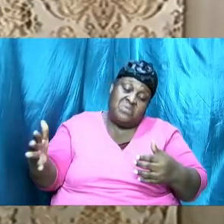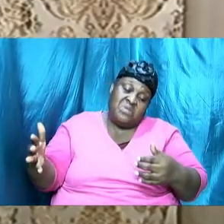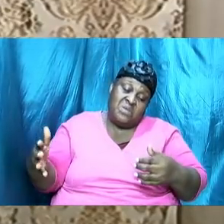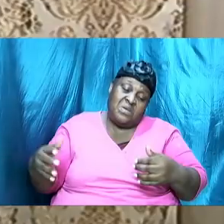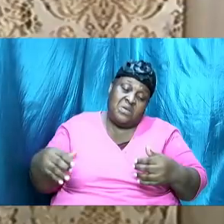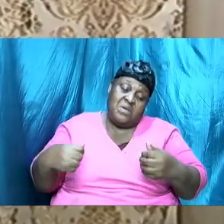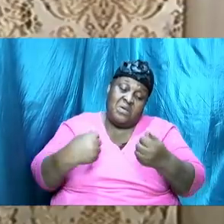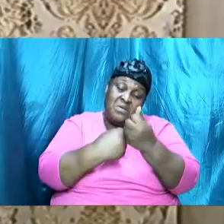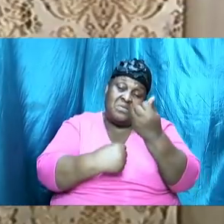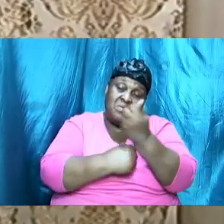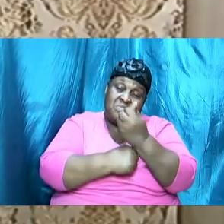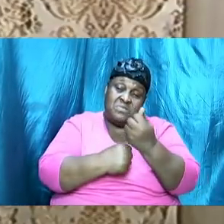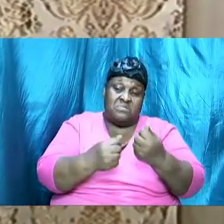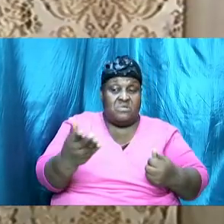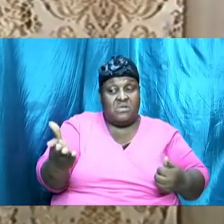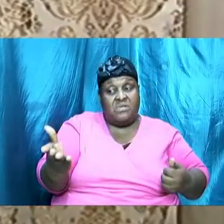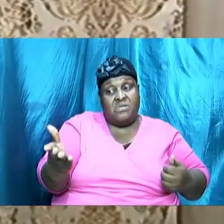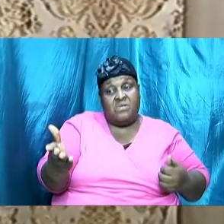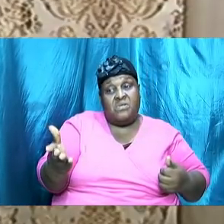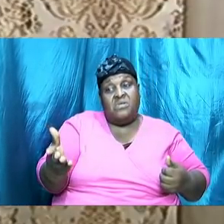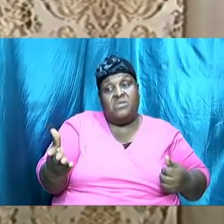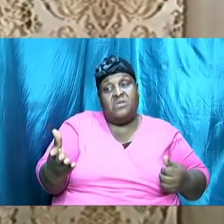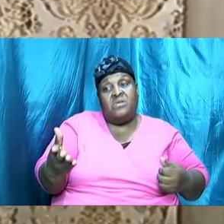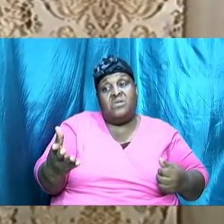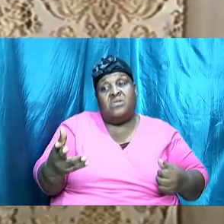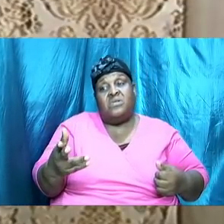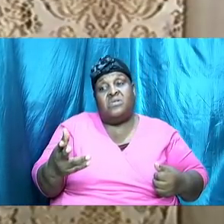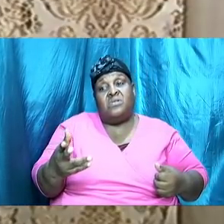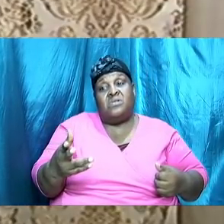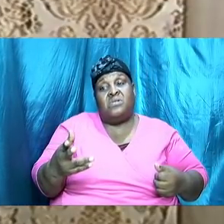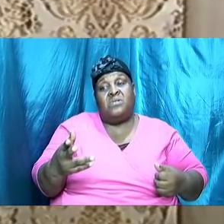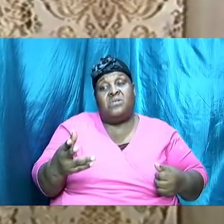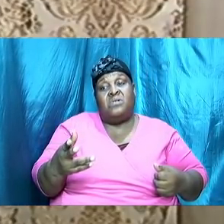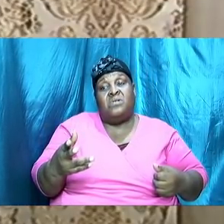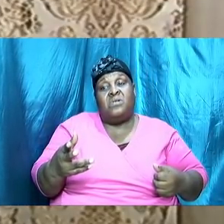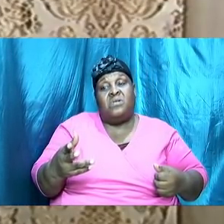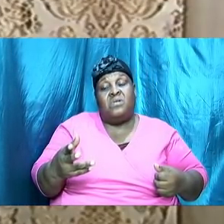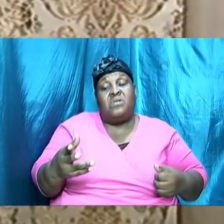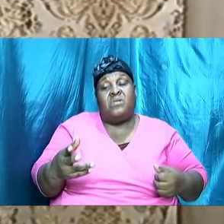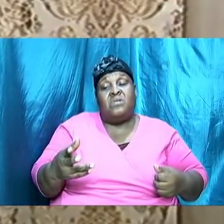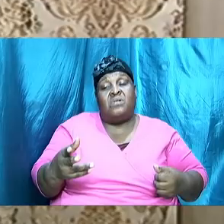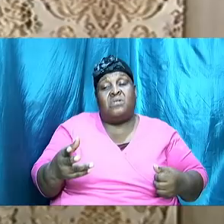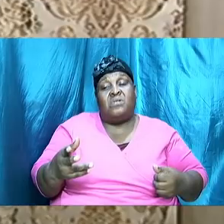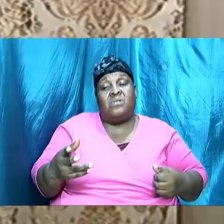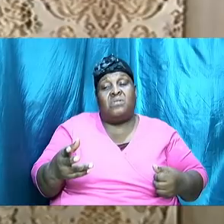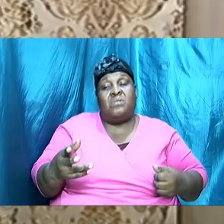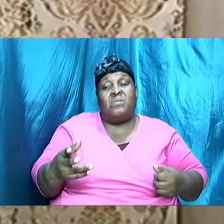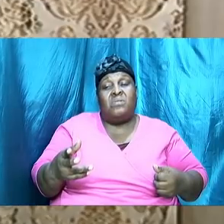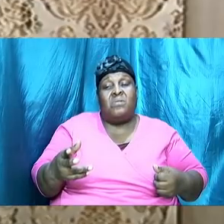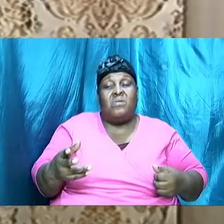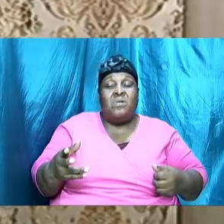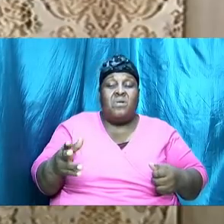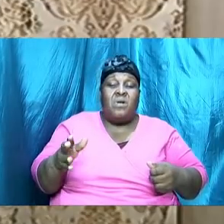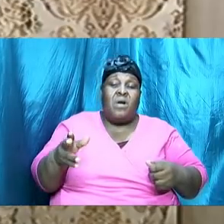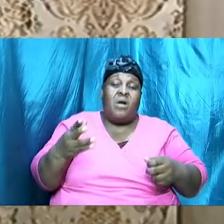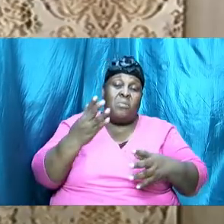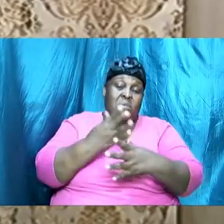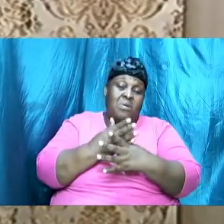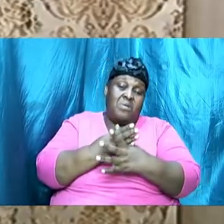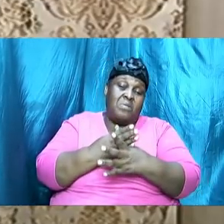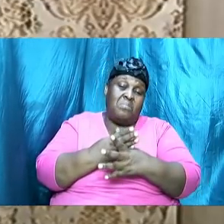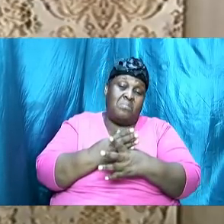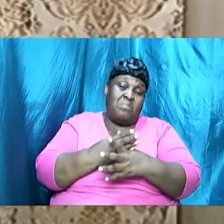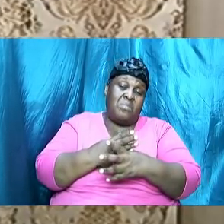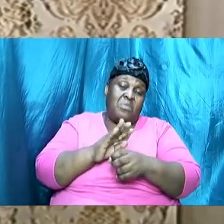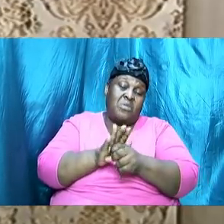assisting those that are being severely impacted by the COVID-19 in terms